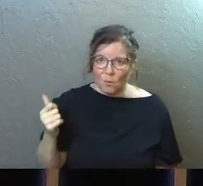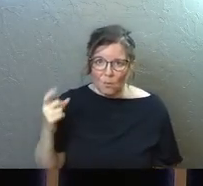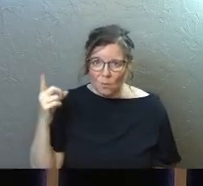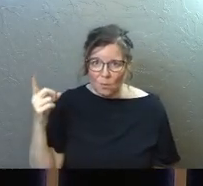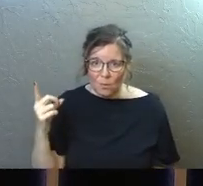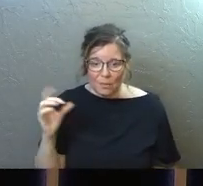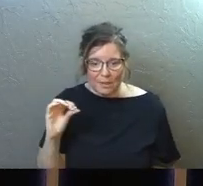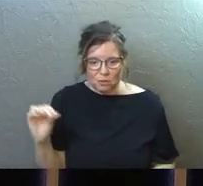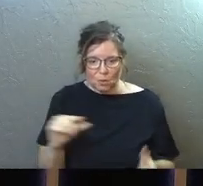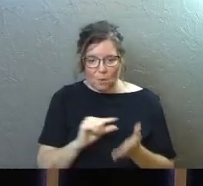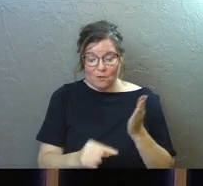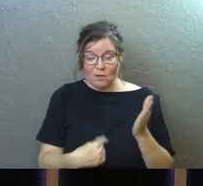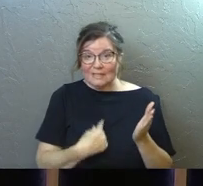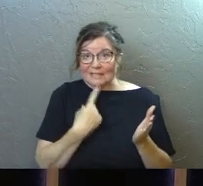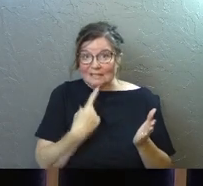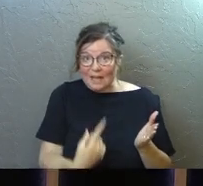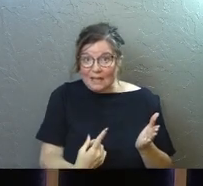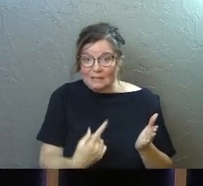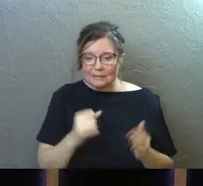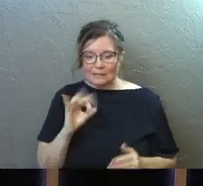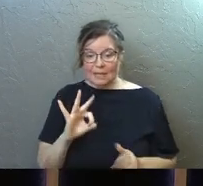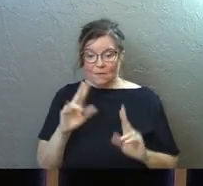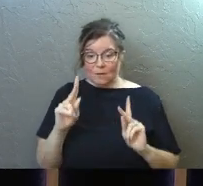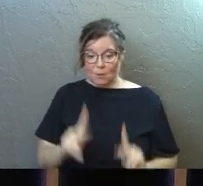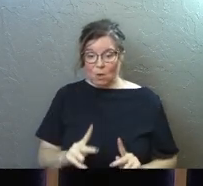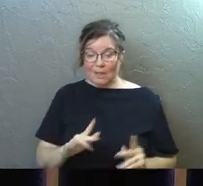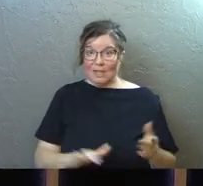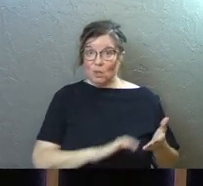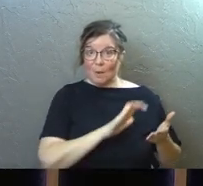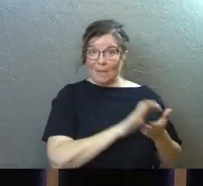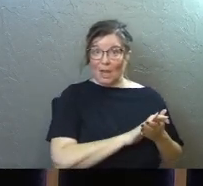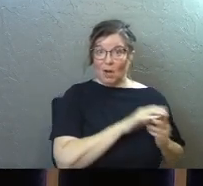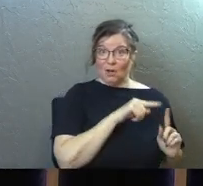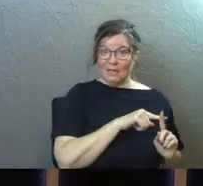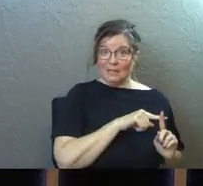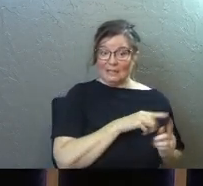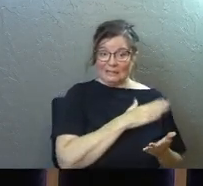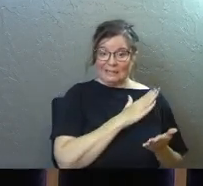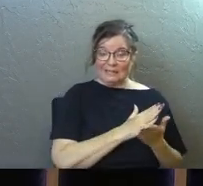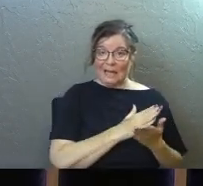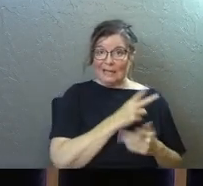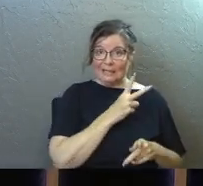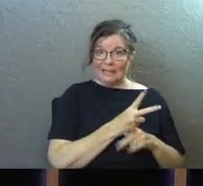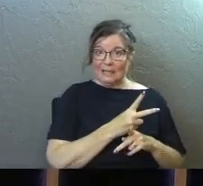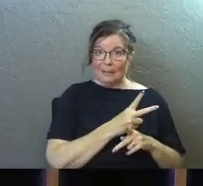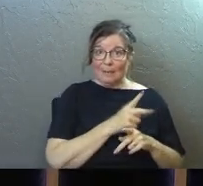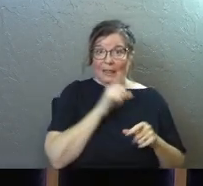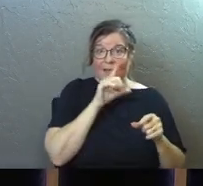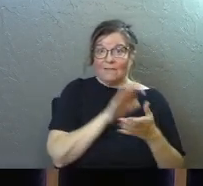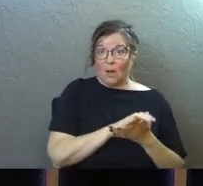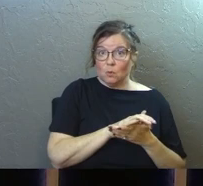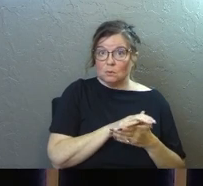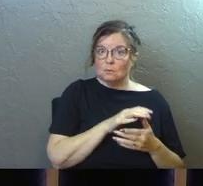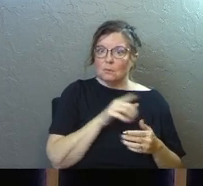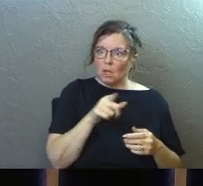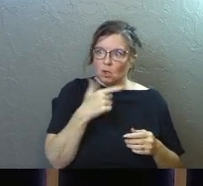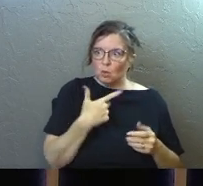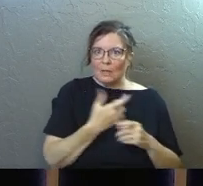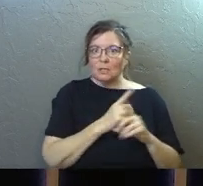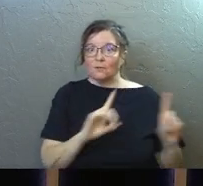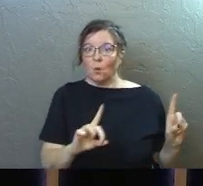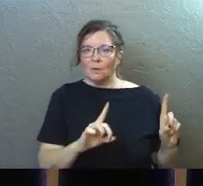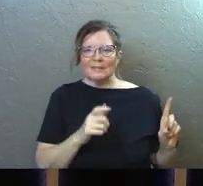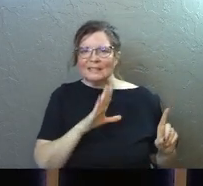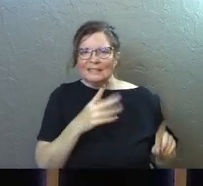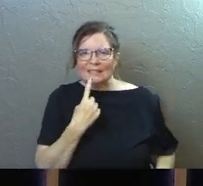There is no verse that says, if the person that you're married to stops keeping their vows, then you get to